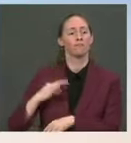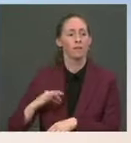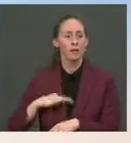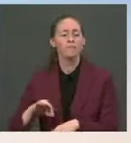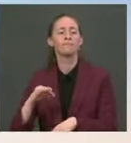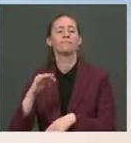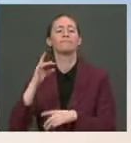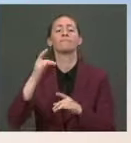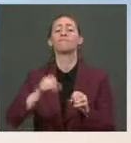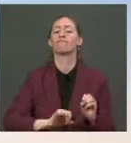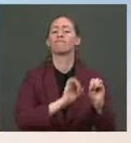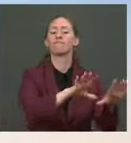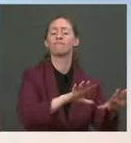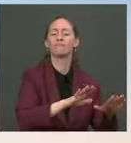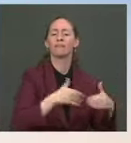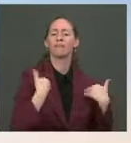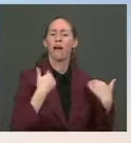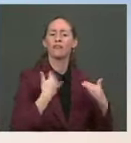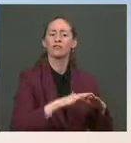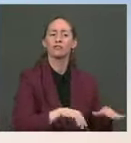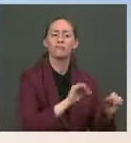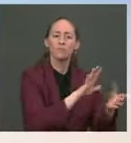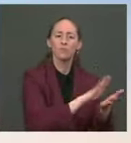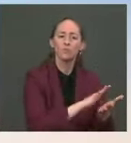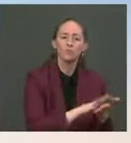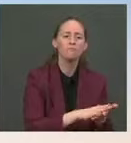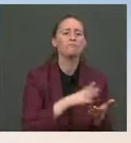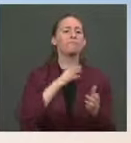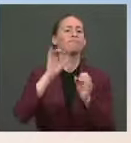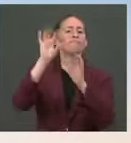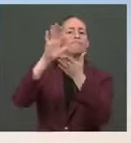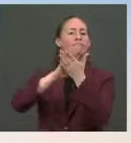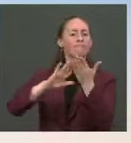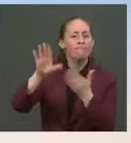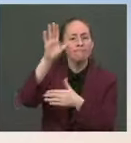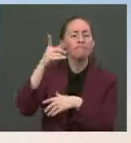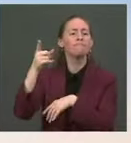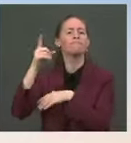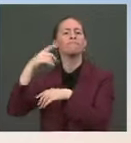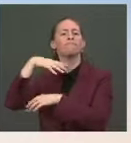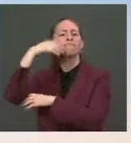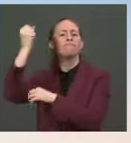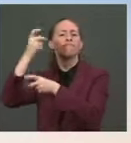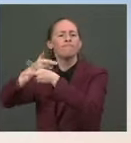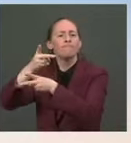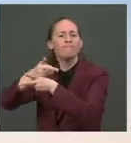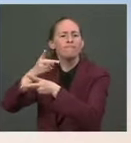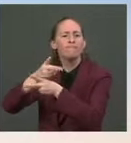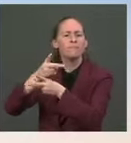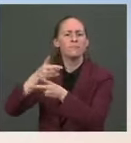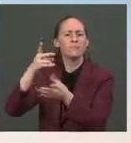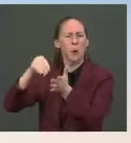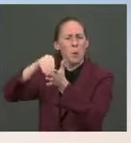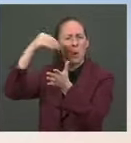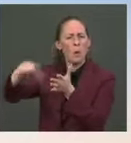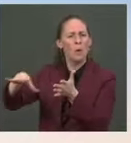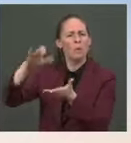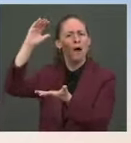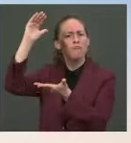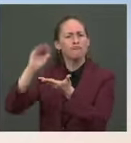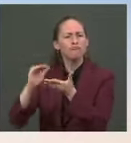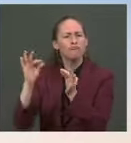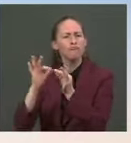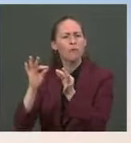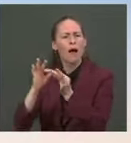elder care and ensuring that elder care is something that can be cost-effective and achievable, being able to cover it for